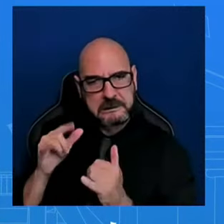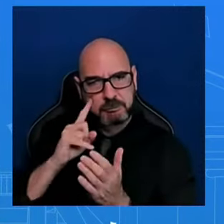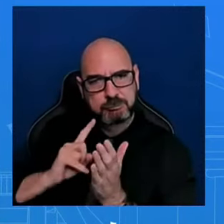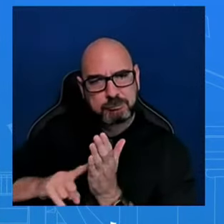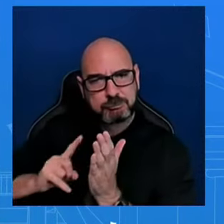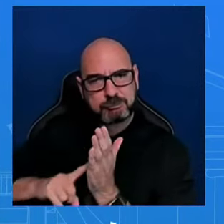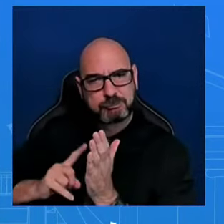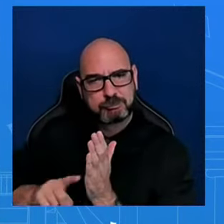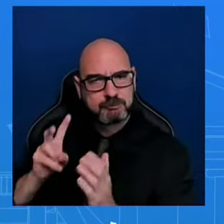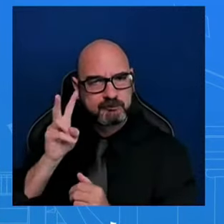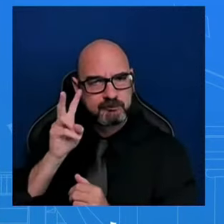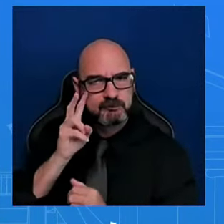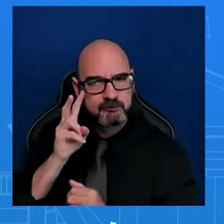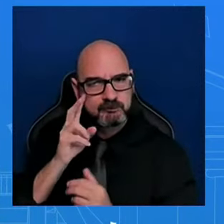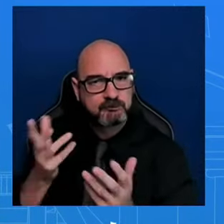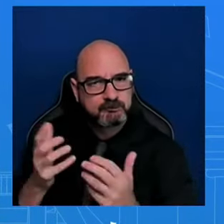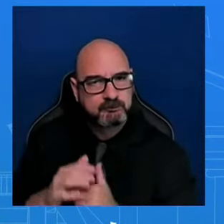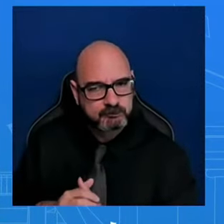see where that takes us.